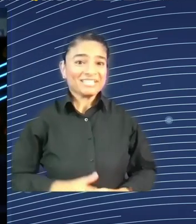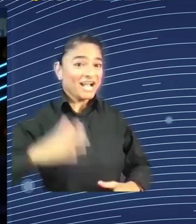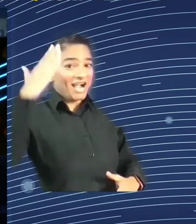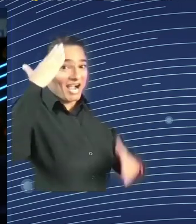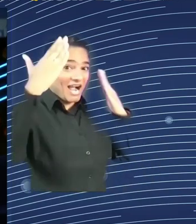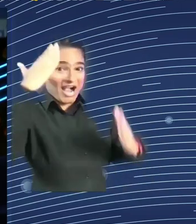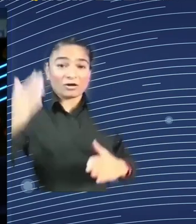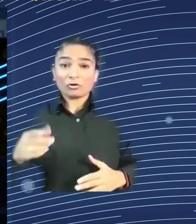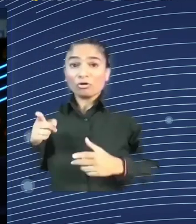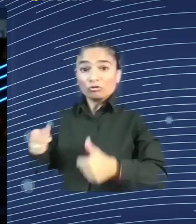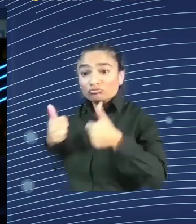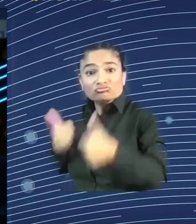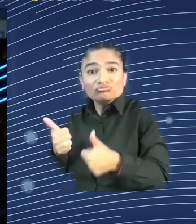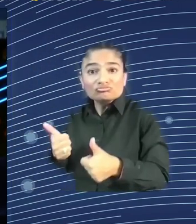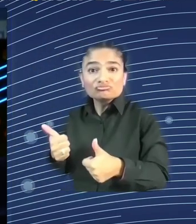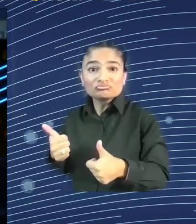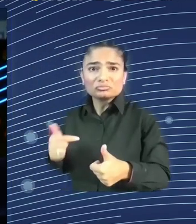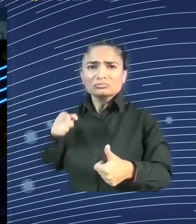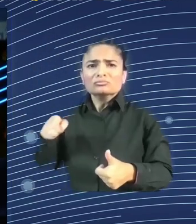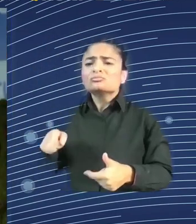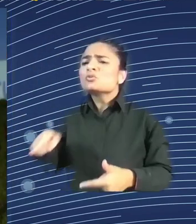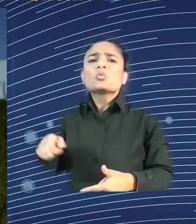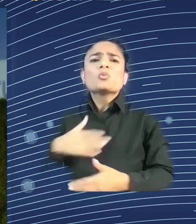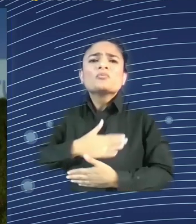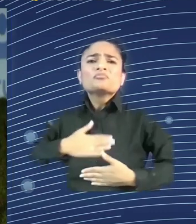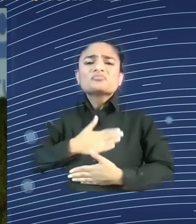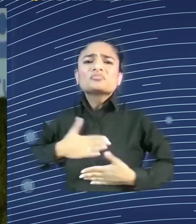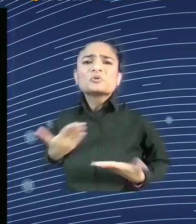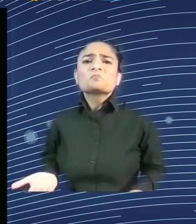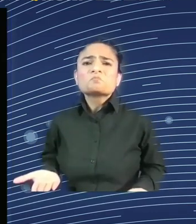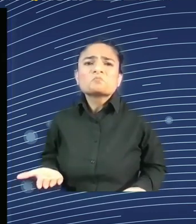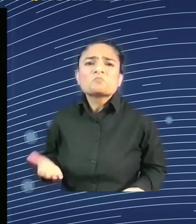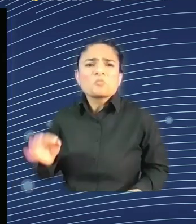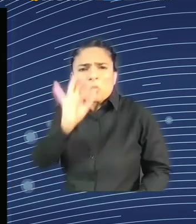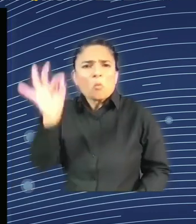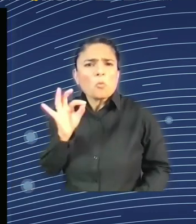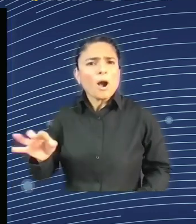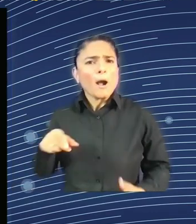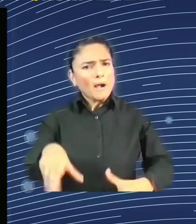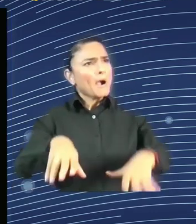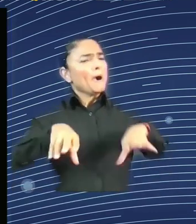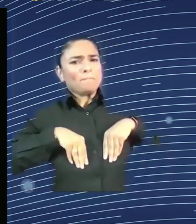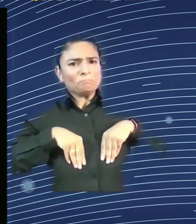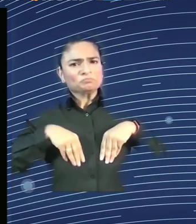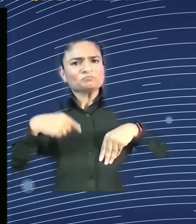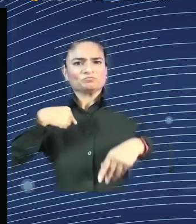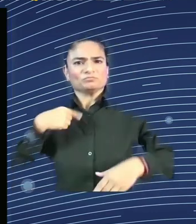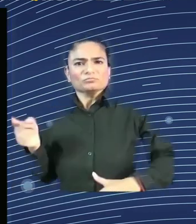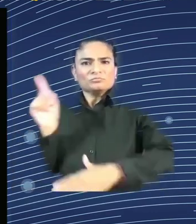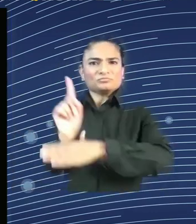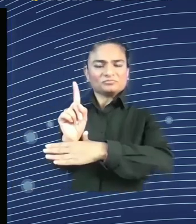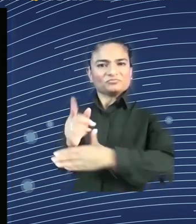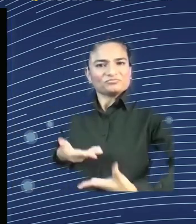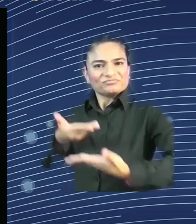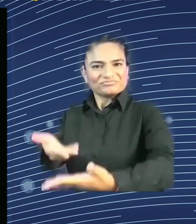invitation to join the forum? Hello, Ali. I am fine. Thank you. And you? I